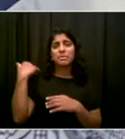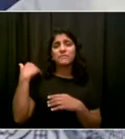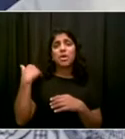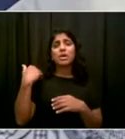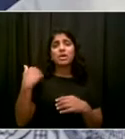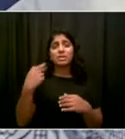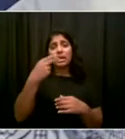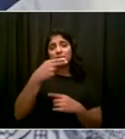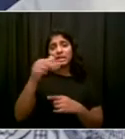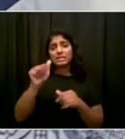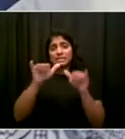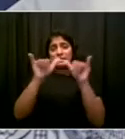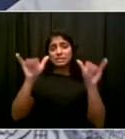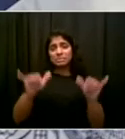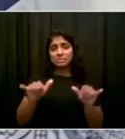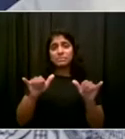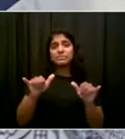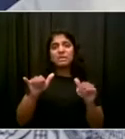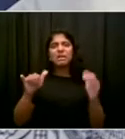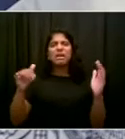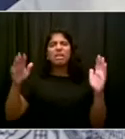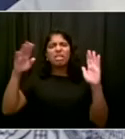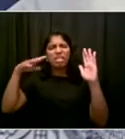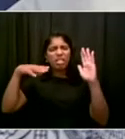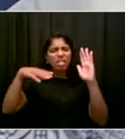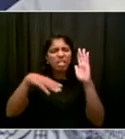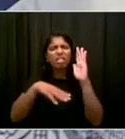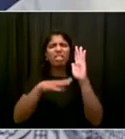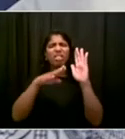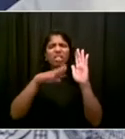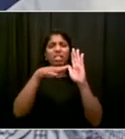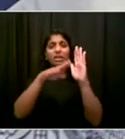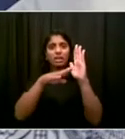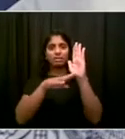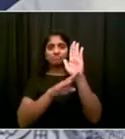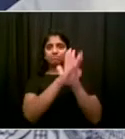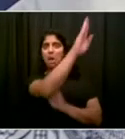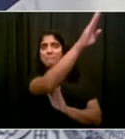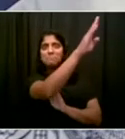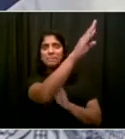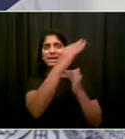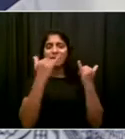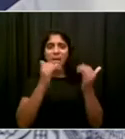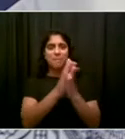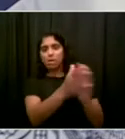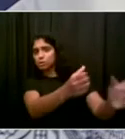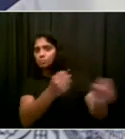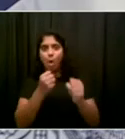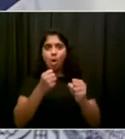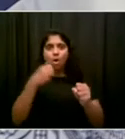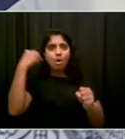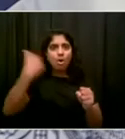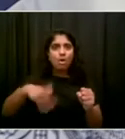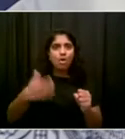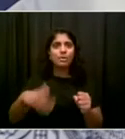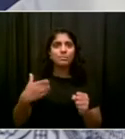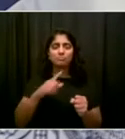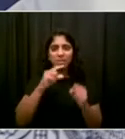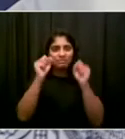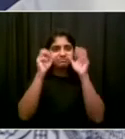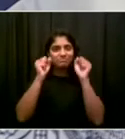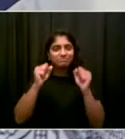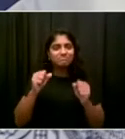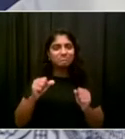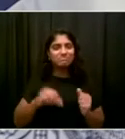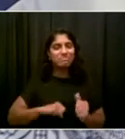Health and hospitals is literally stronger than it's ever been at any point in their history. Doing amazing work, doing the work of equity. Also, guaranteeing